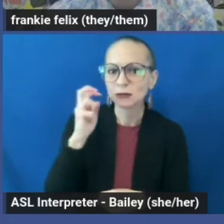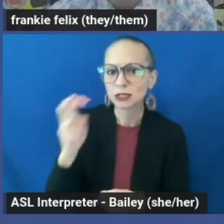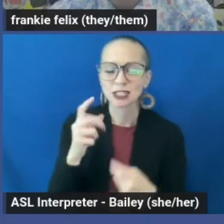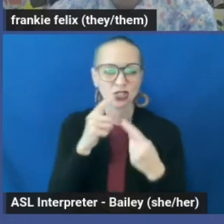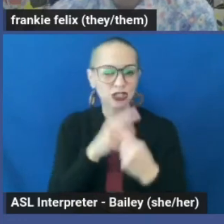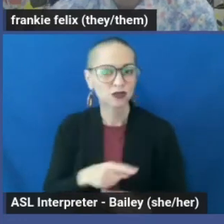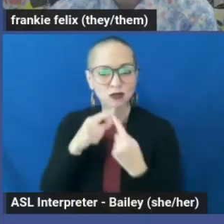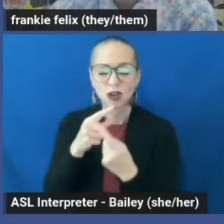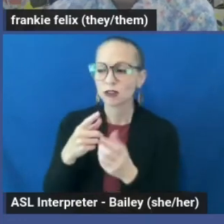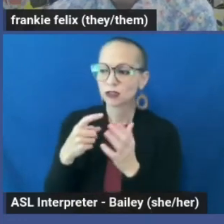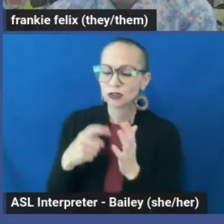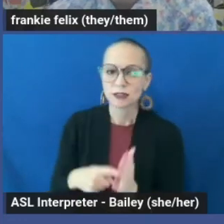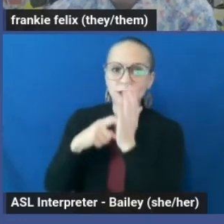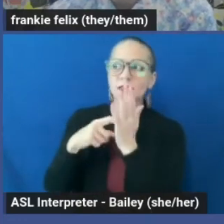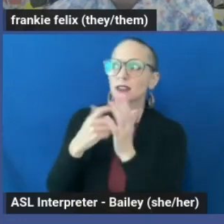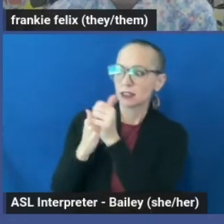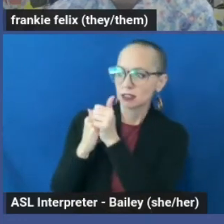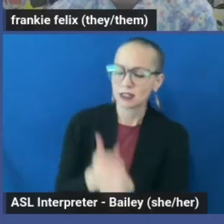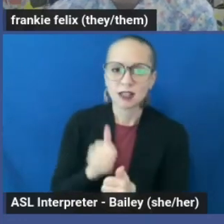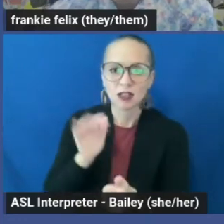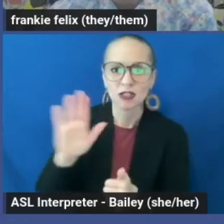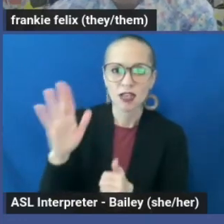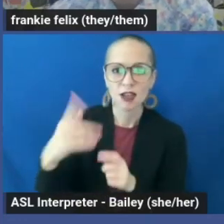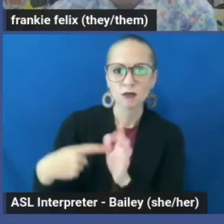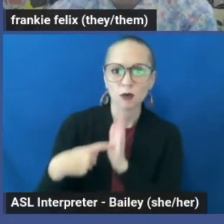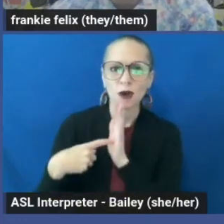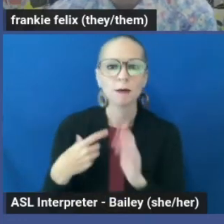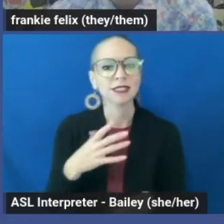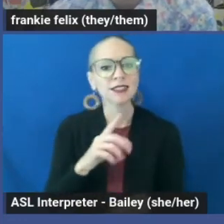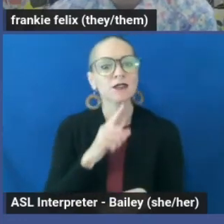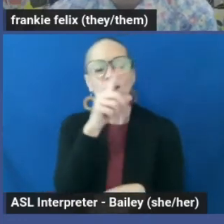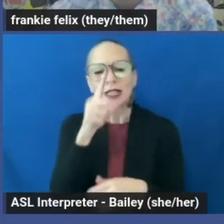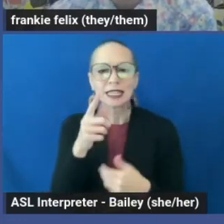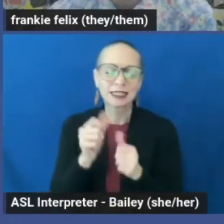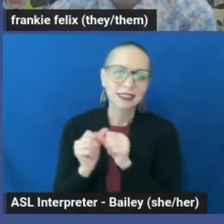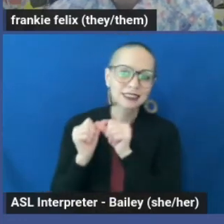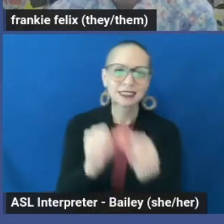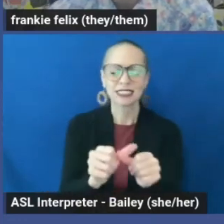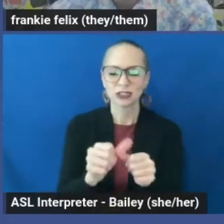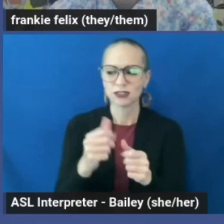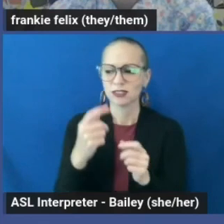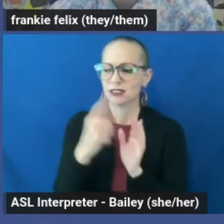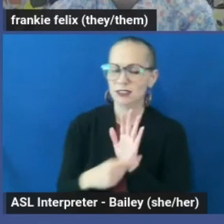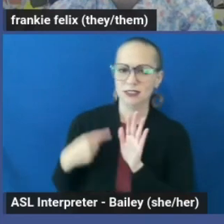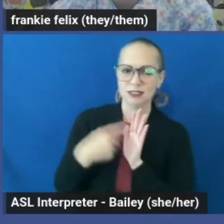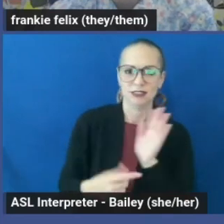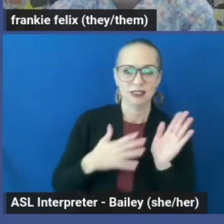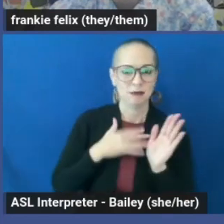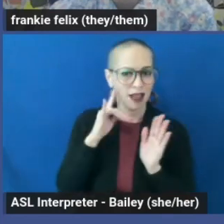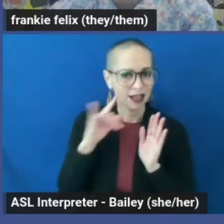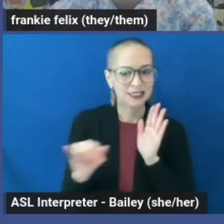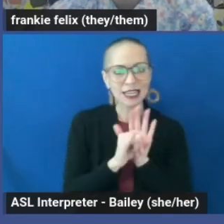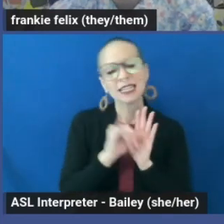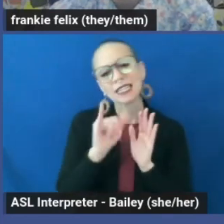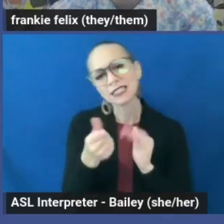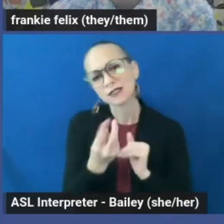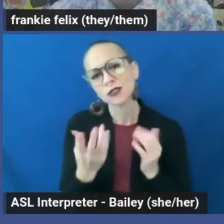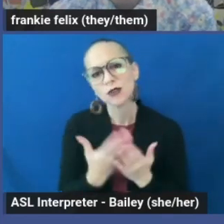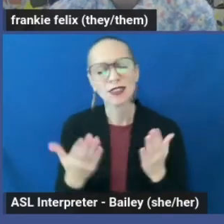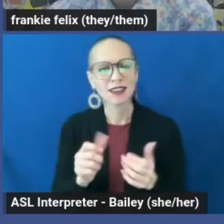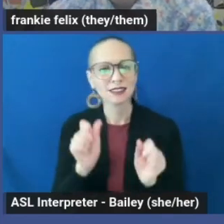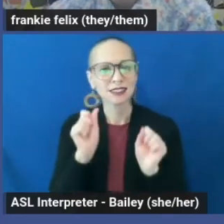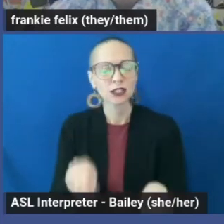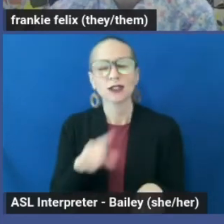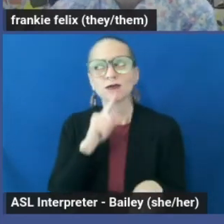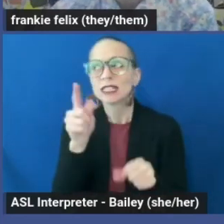up with the job's demands, or being unable to deal with continued aggressions towards your identity are just a few factors that could end up costing you the